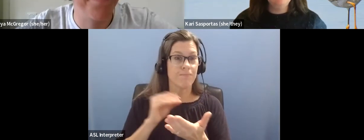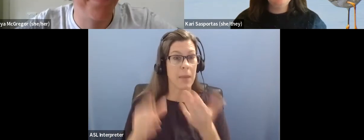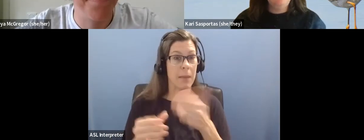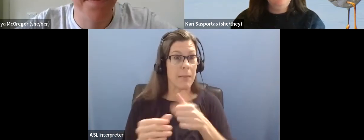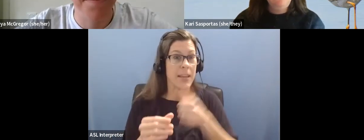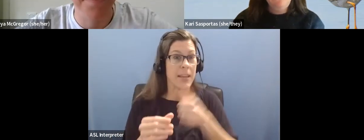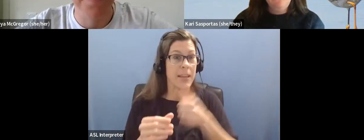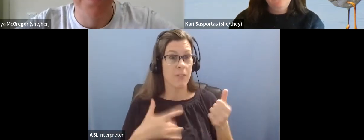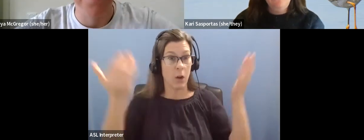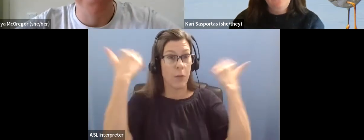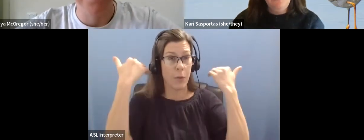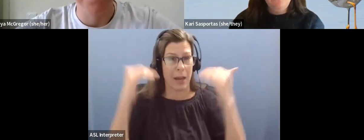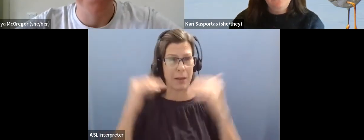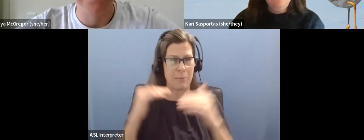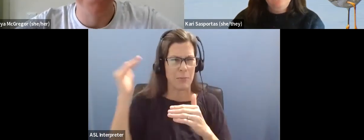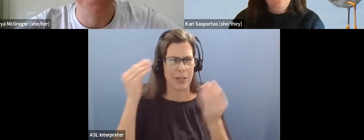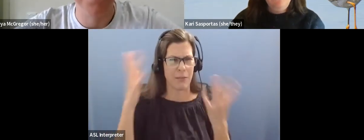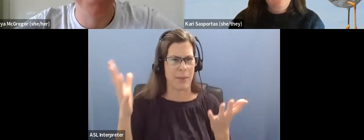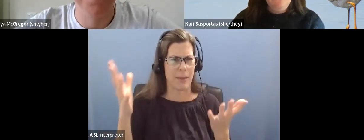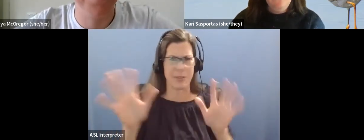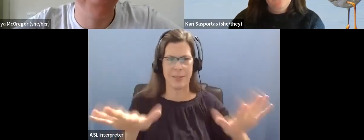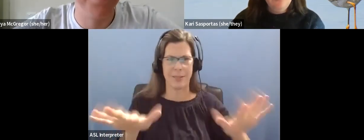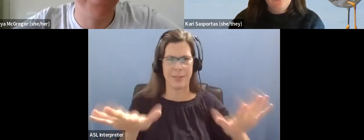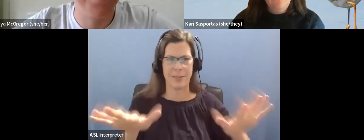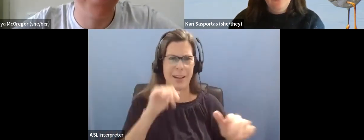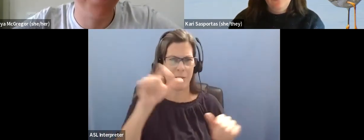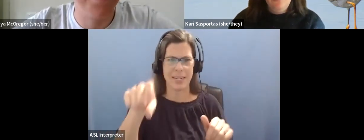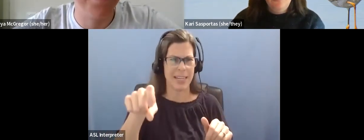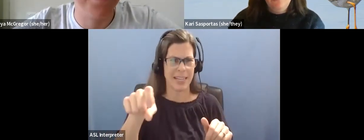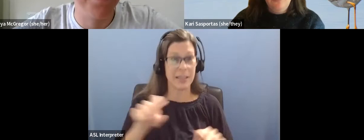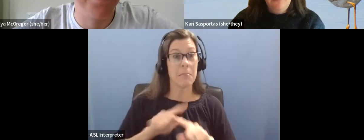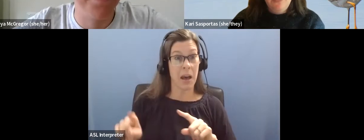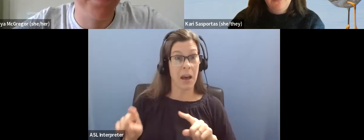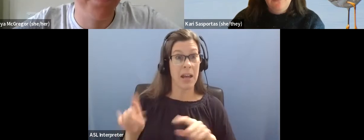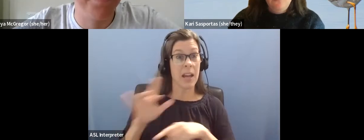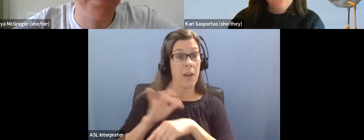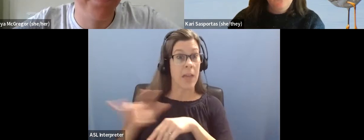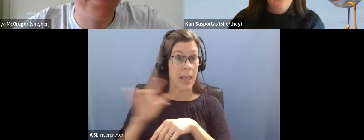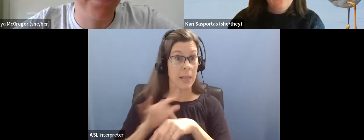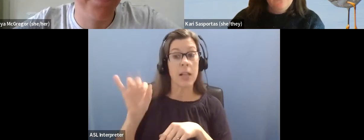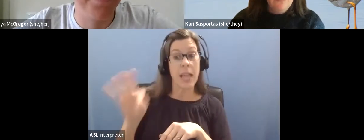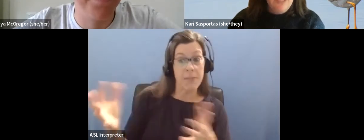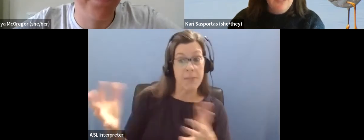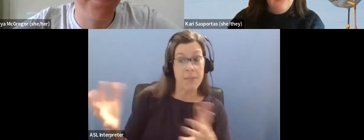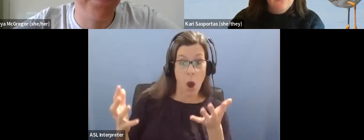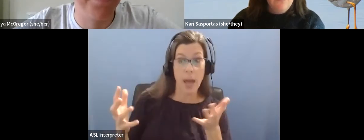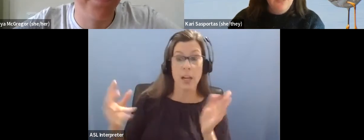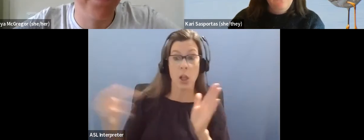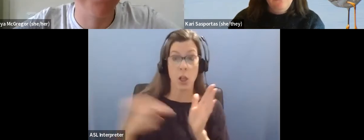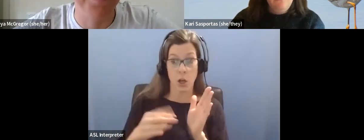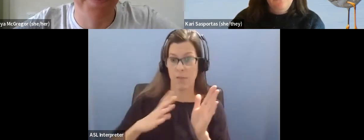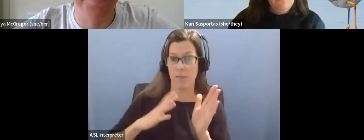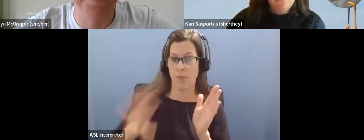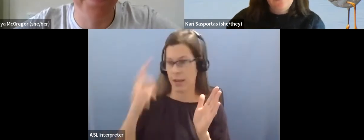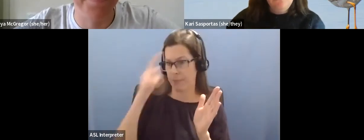someone else, um, but maybe make the information available in a way that, well, someone wants to look at it, that's fine.